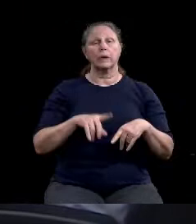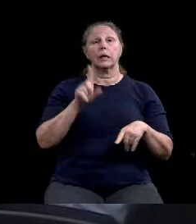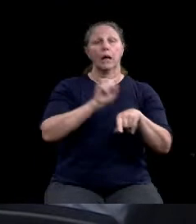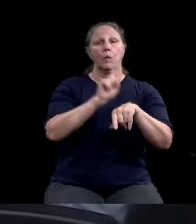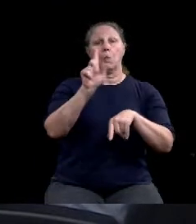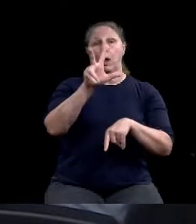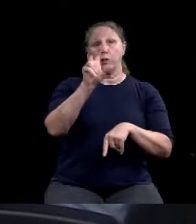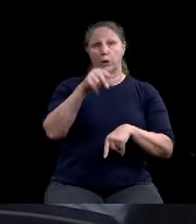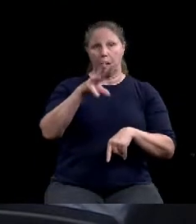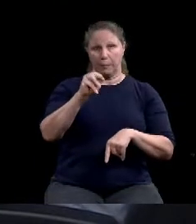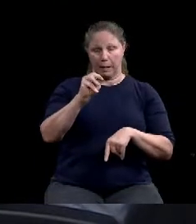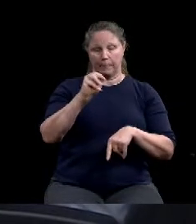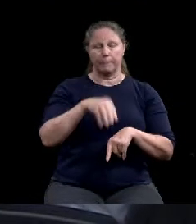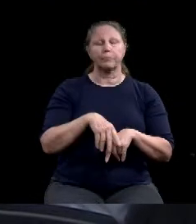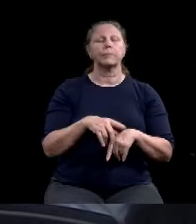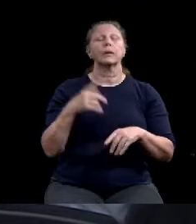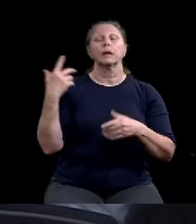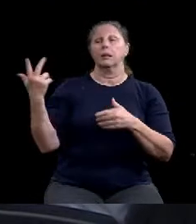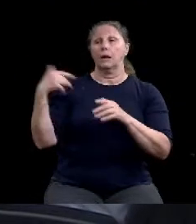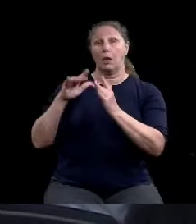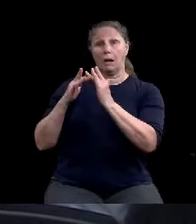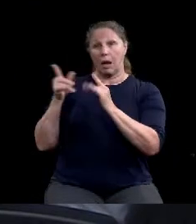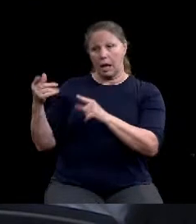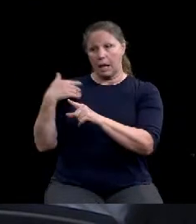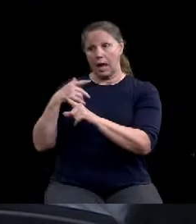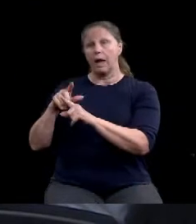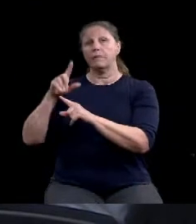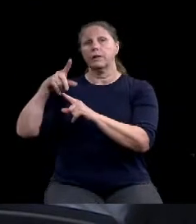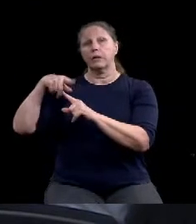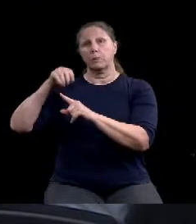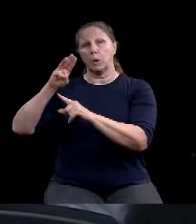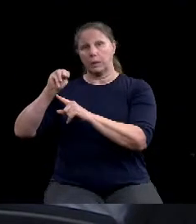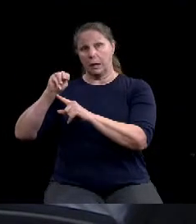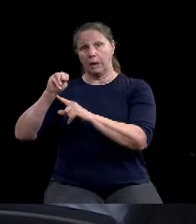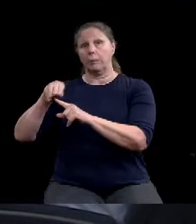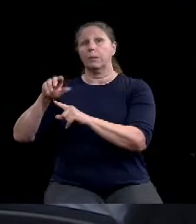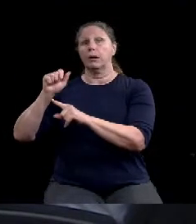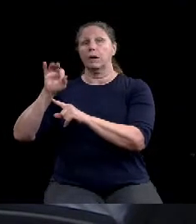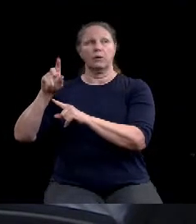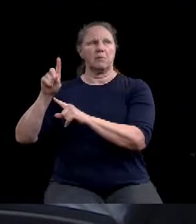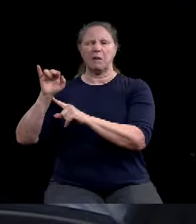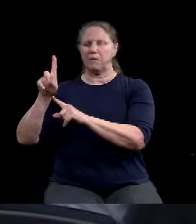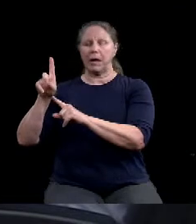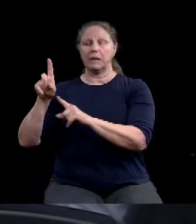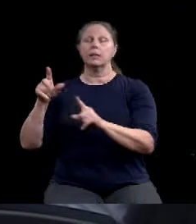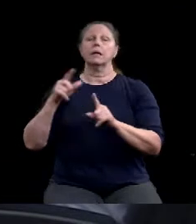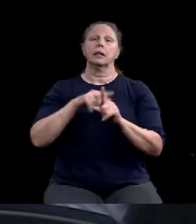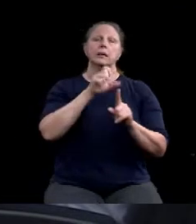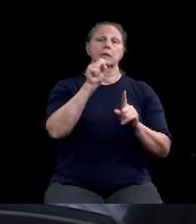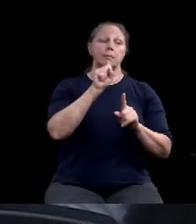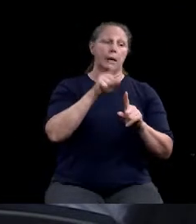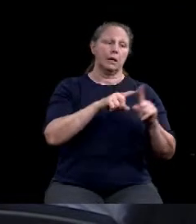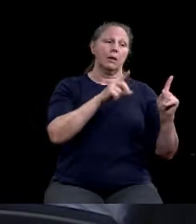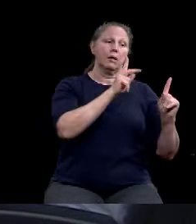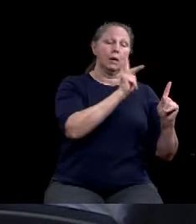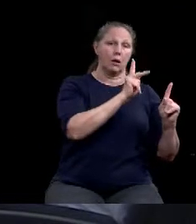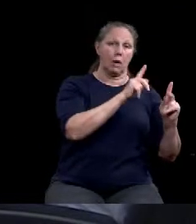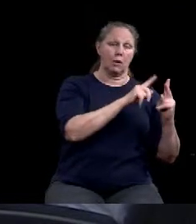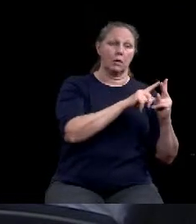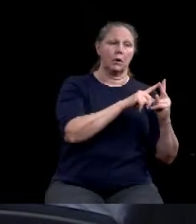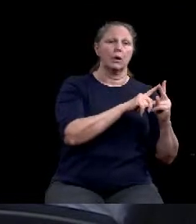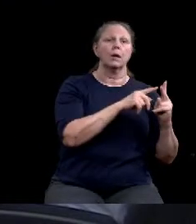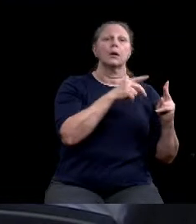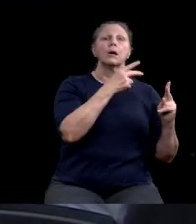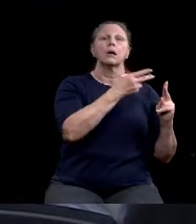are Mayor Pro Tem Andrea Bearfield, Councilmember Hector Cevito, Councilmember John Kennard, Councilmember Dylan Meek, and Councilmember Jim Holmes.